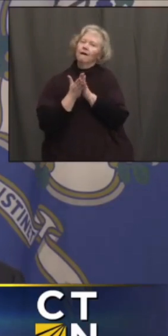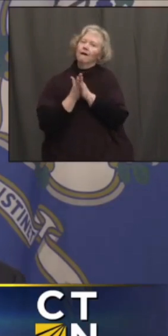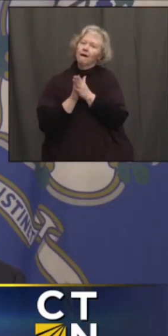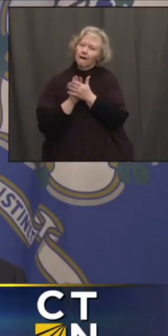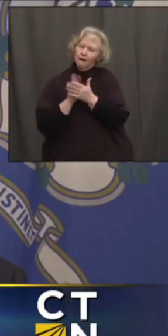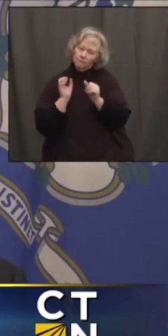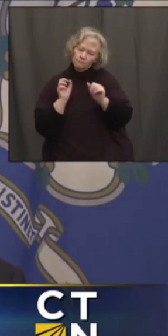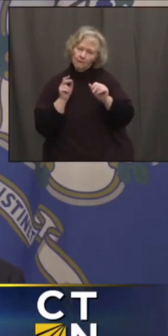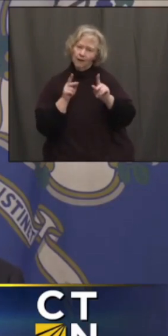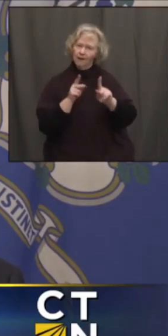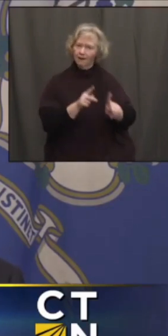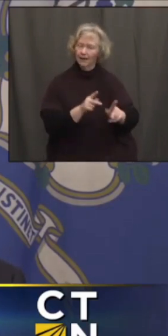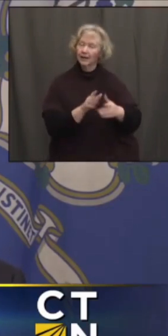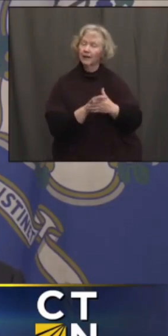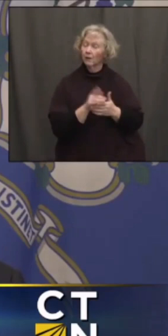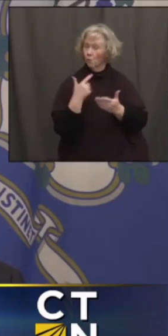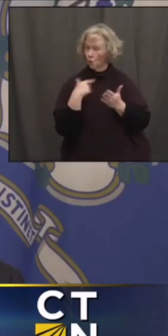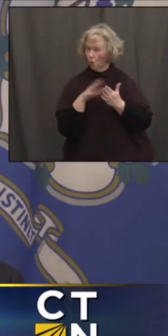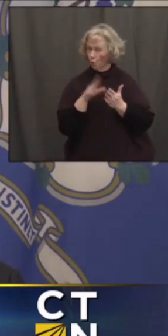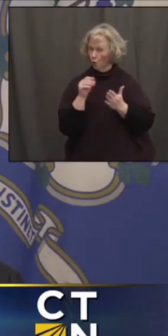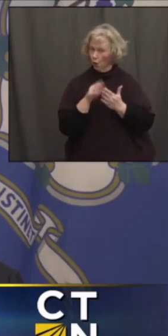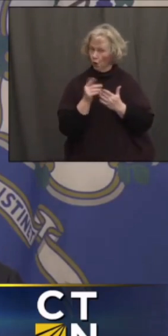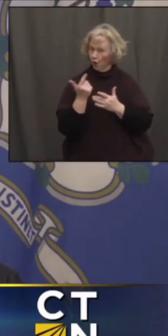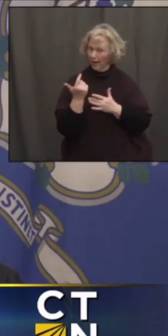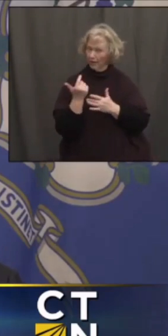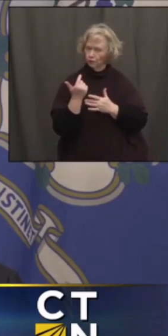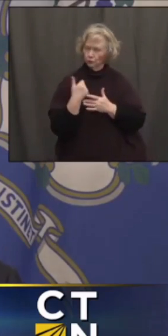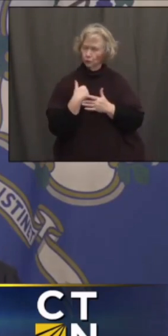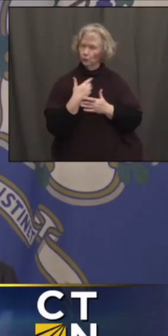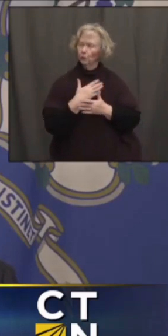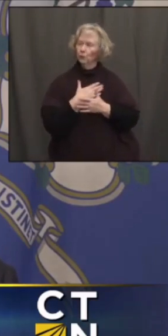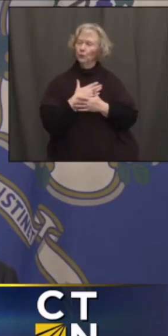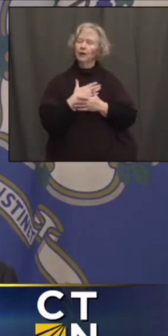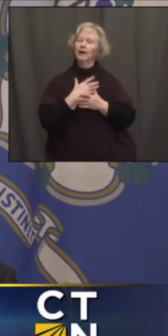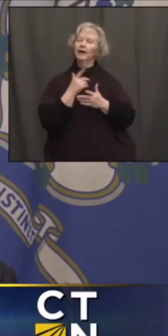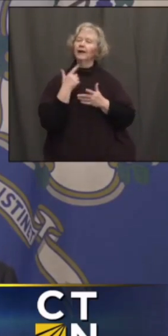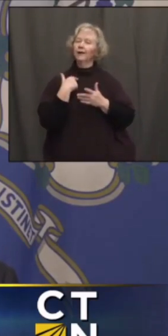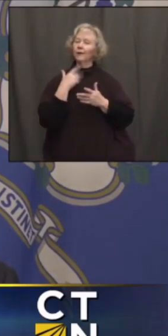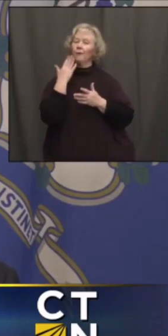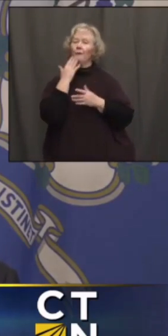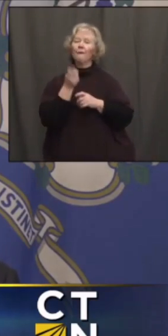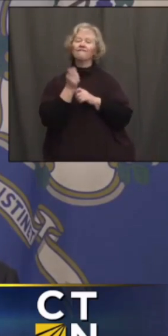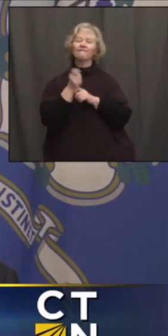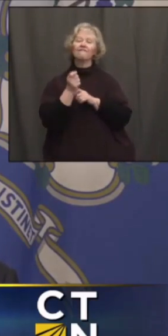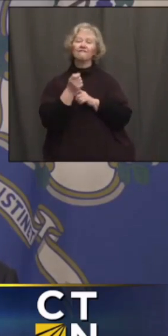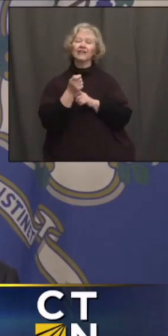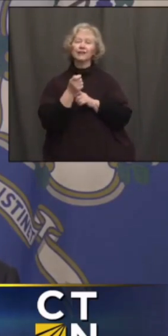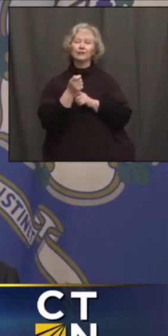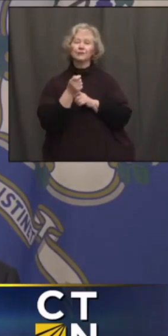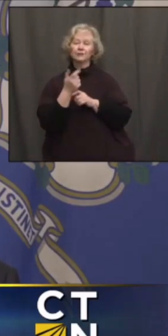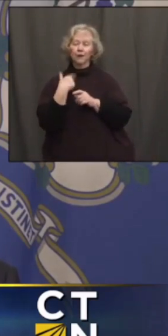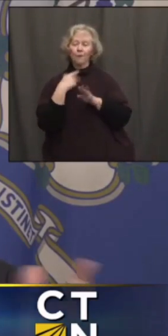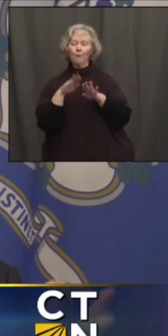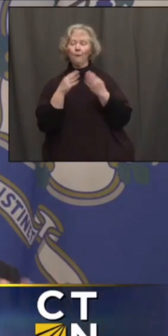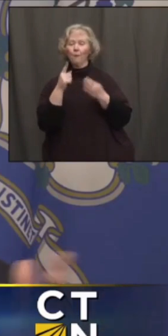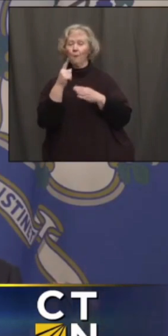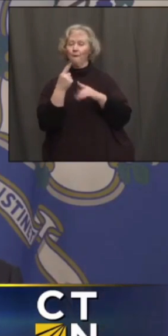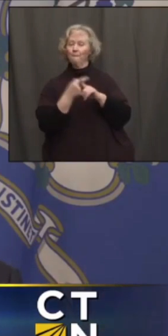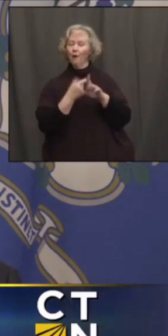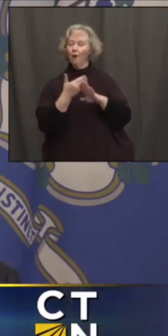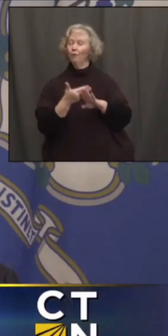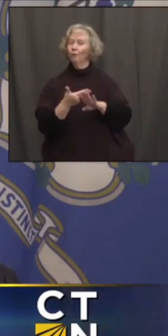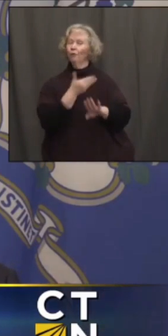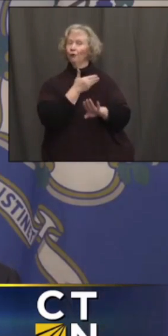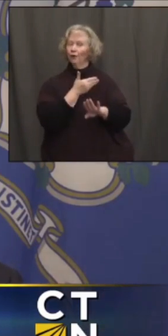And one thing we learned from last year, which I'm really happy about, is we opened the fishing season a month early last year just to give